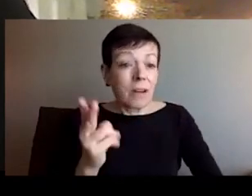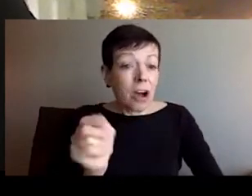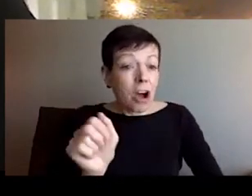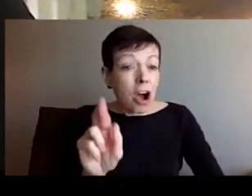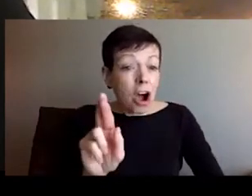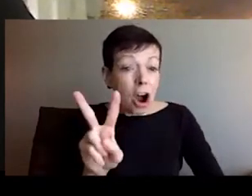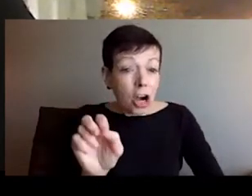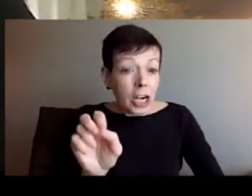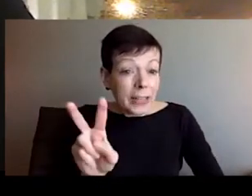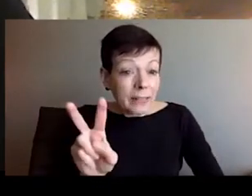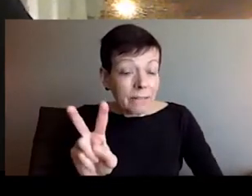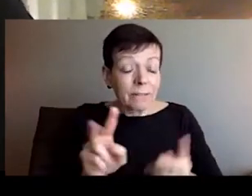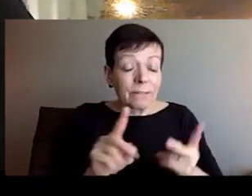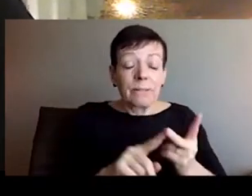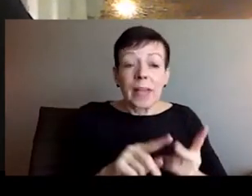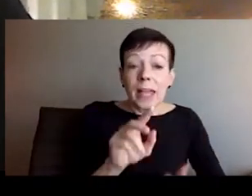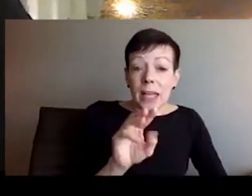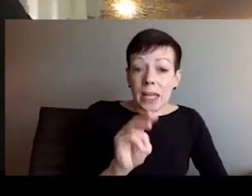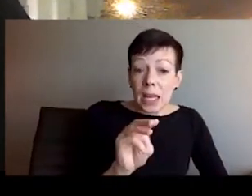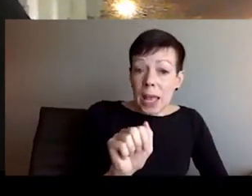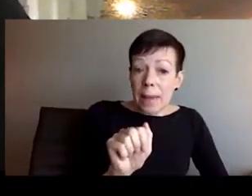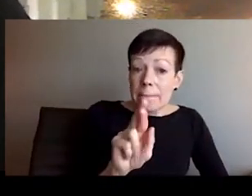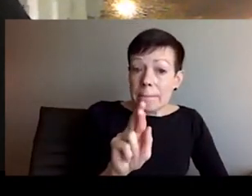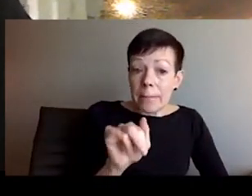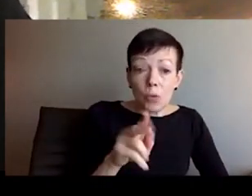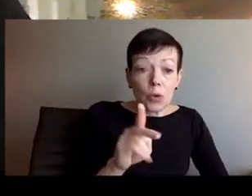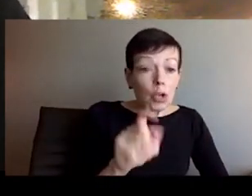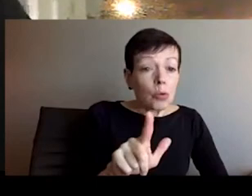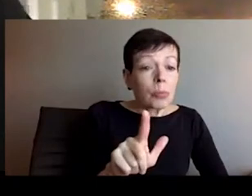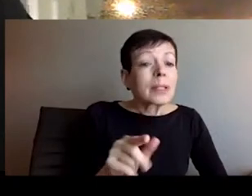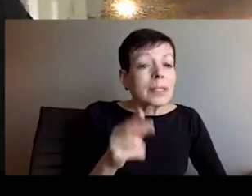territory. And what we are observing now, that it's,